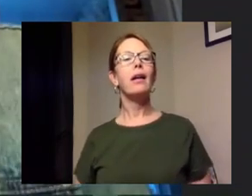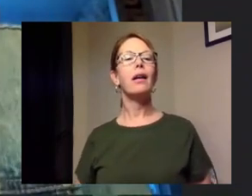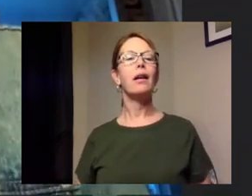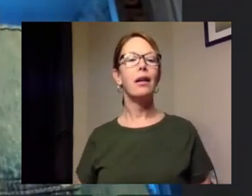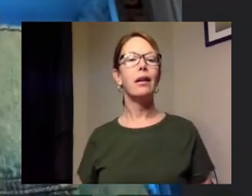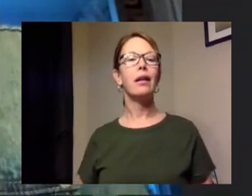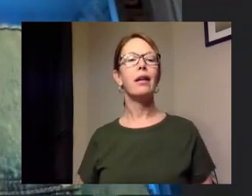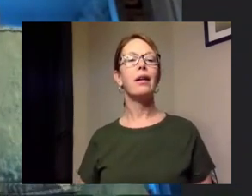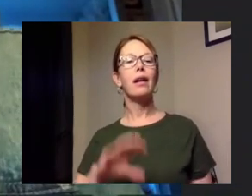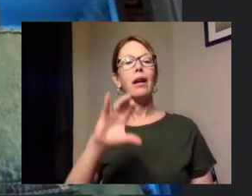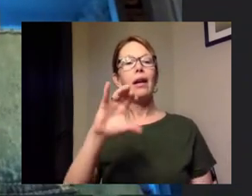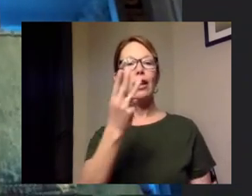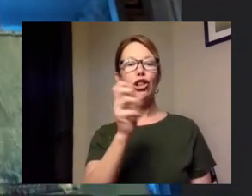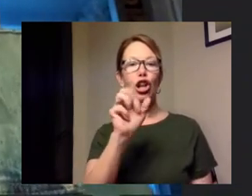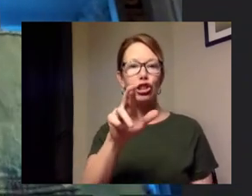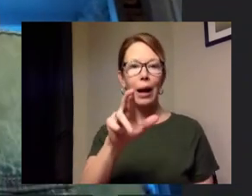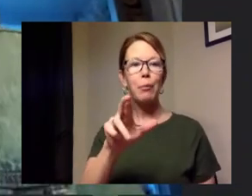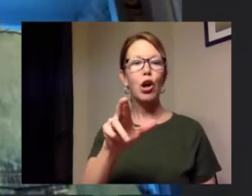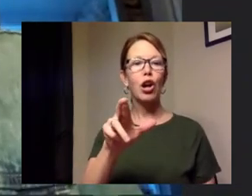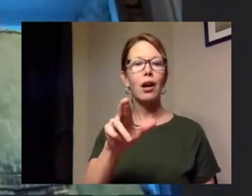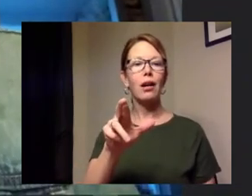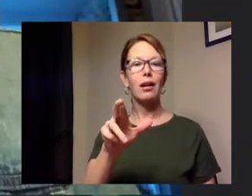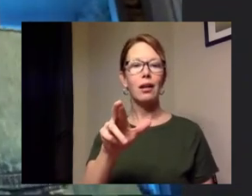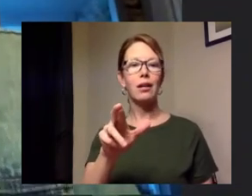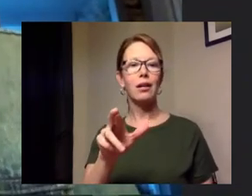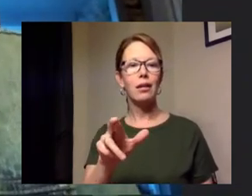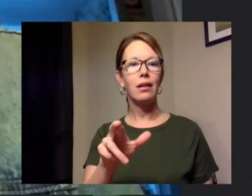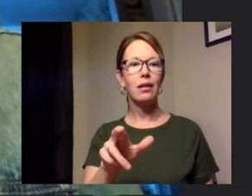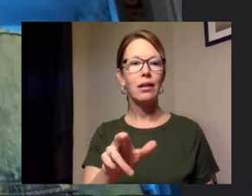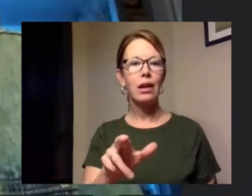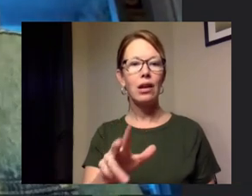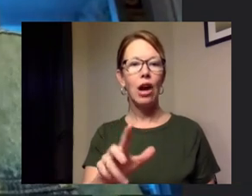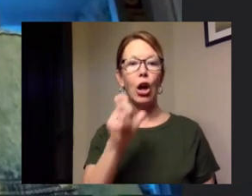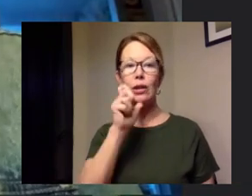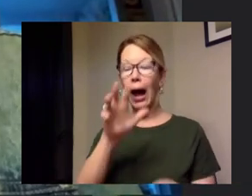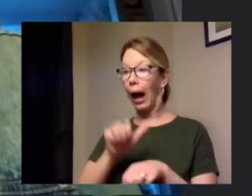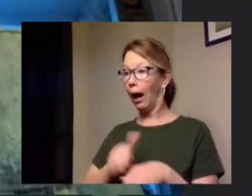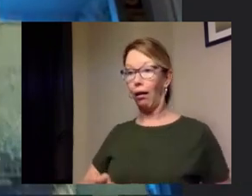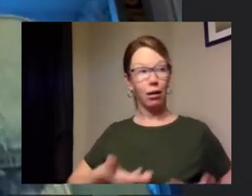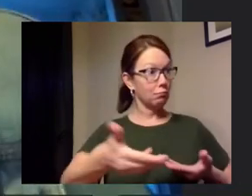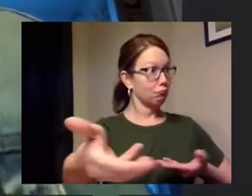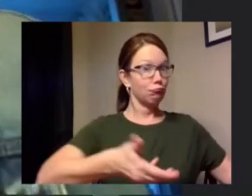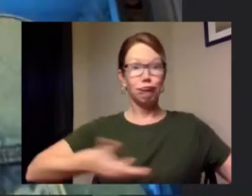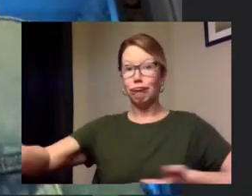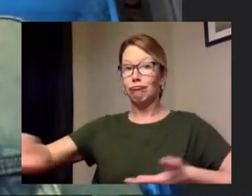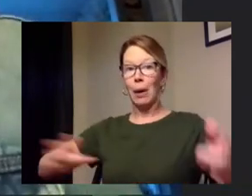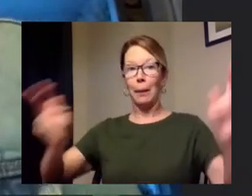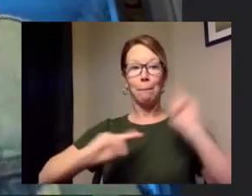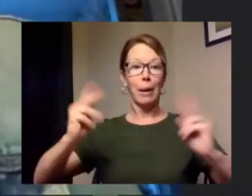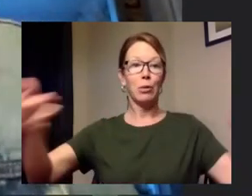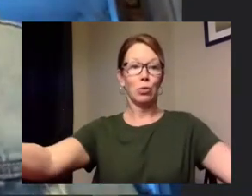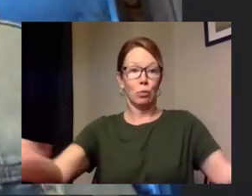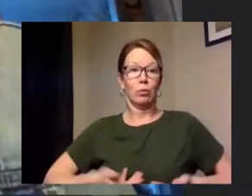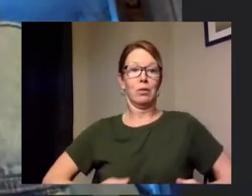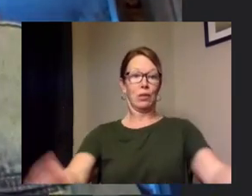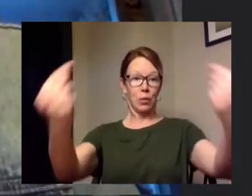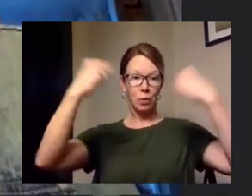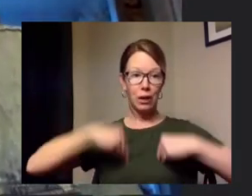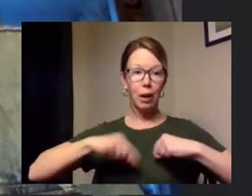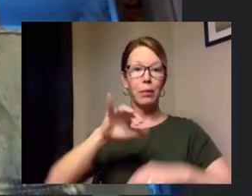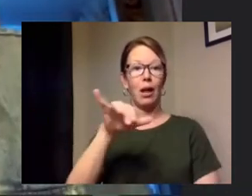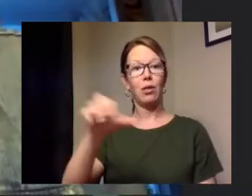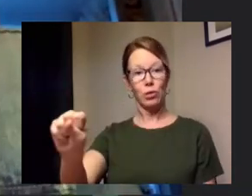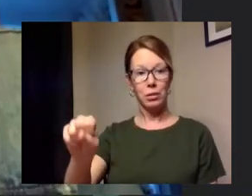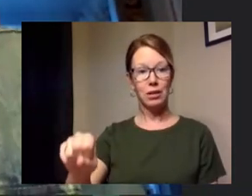chamber not actively sending out invitations to come to yellow springs we're sending out